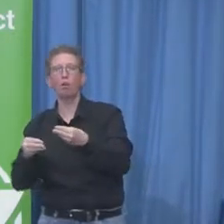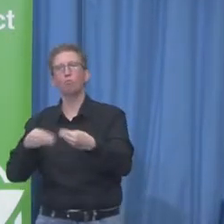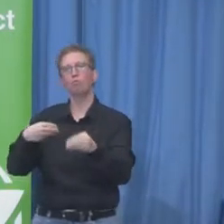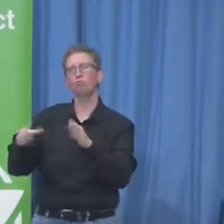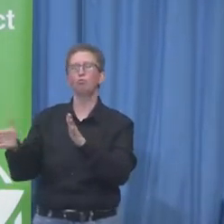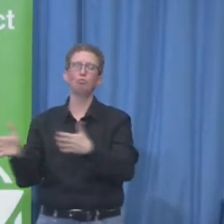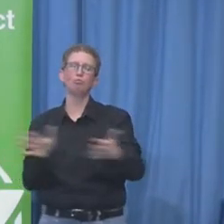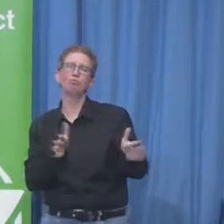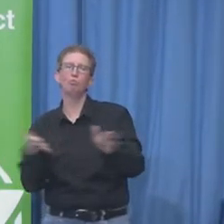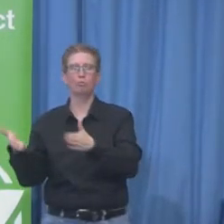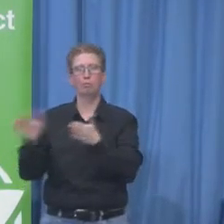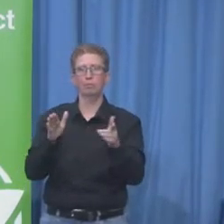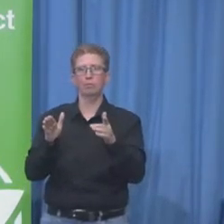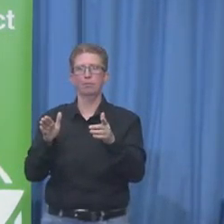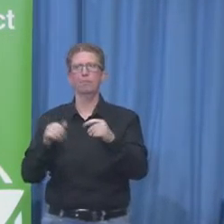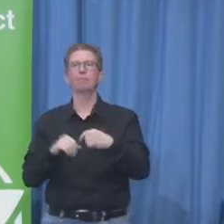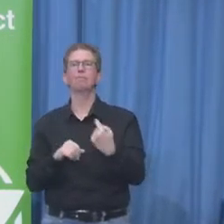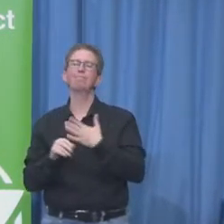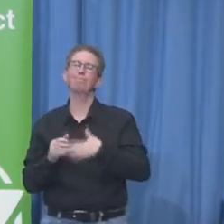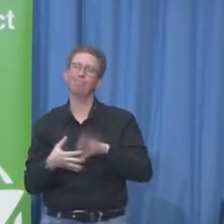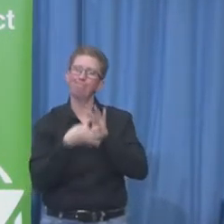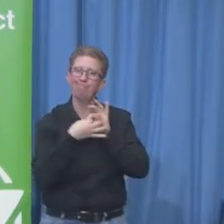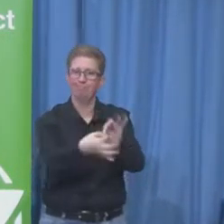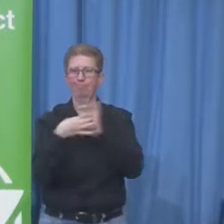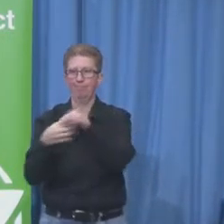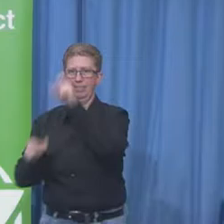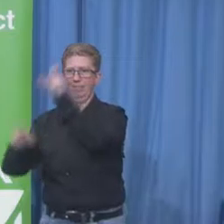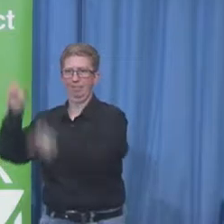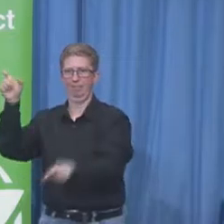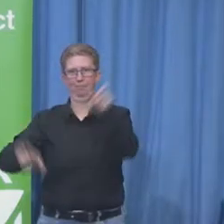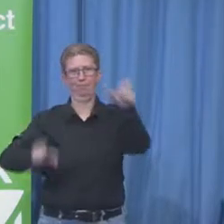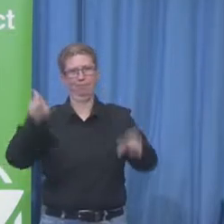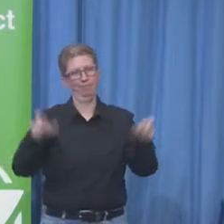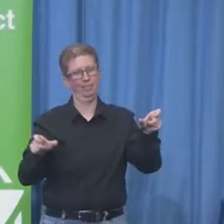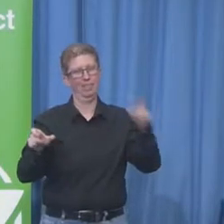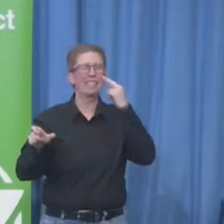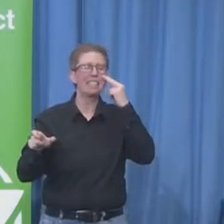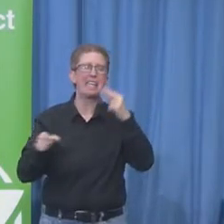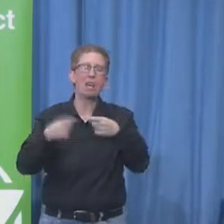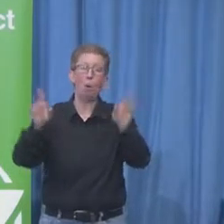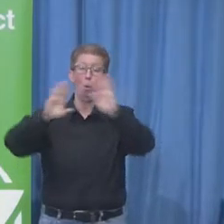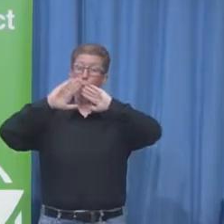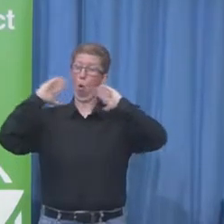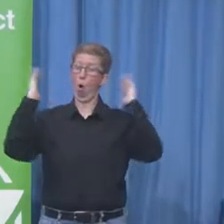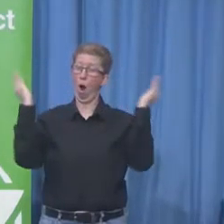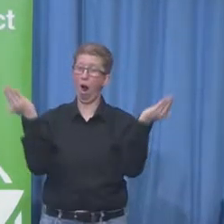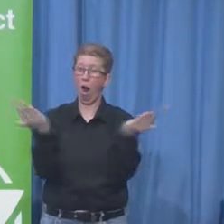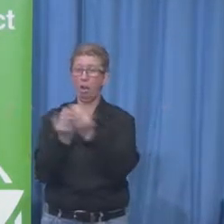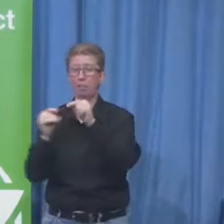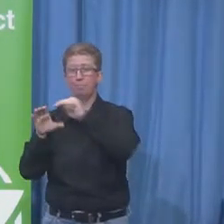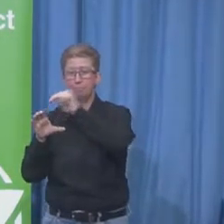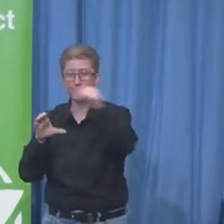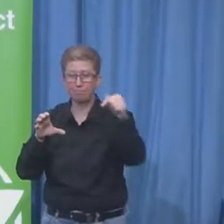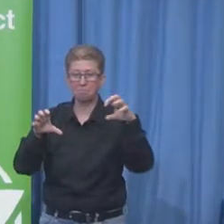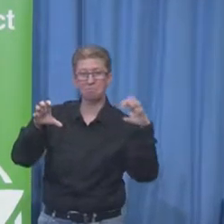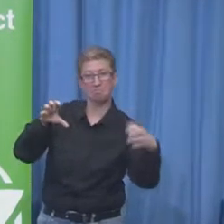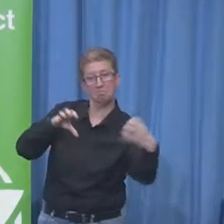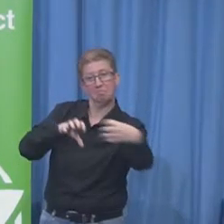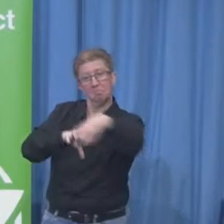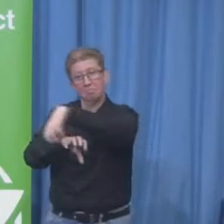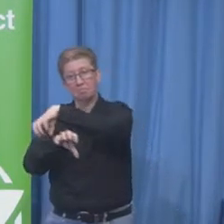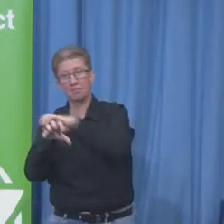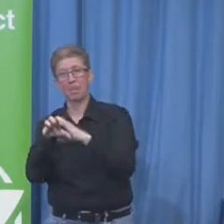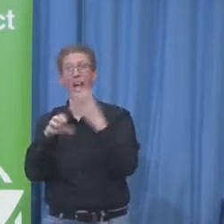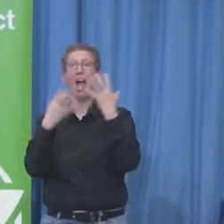we looked at the landscape across the world and recognized that there are many places in the world that have workforce targets for people with disabilities.